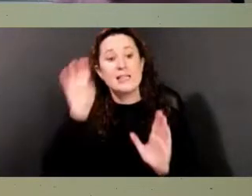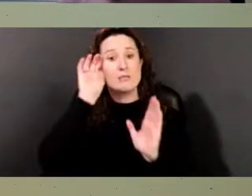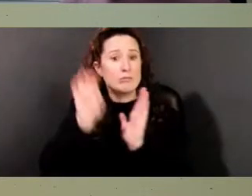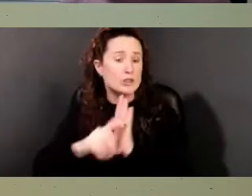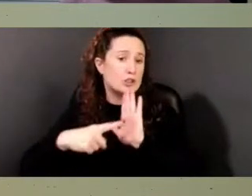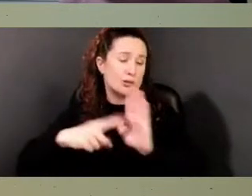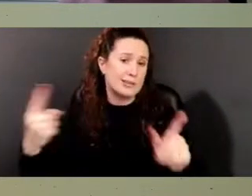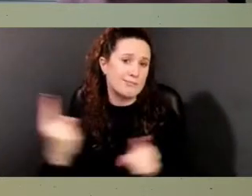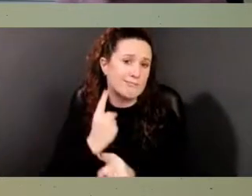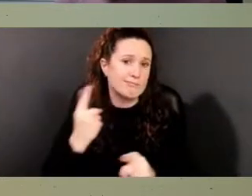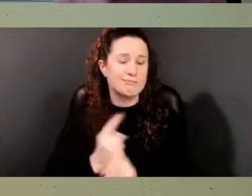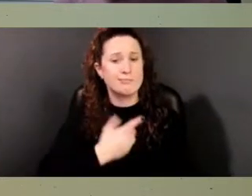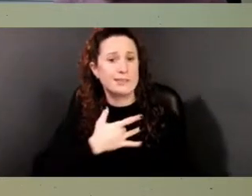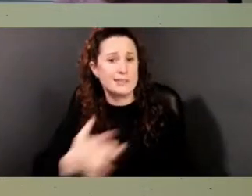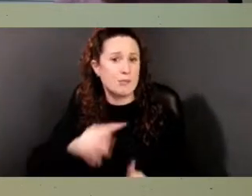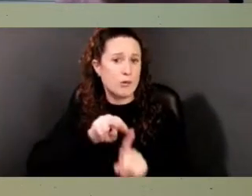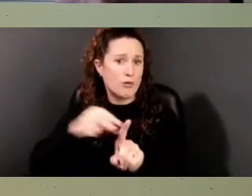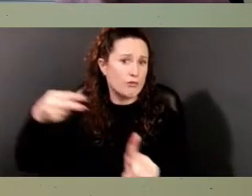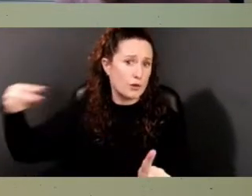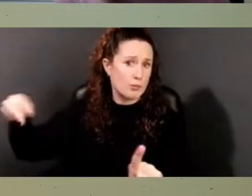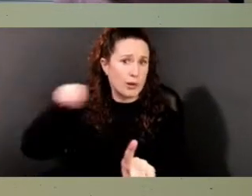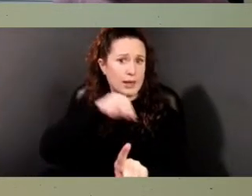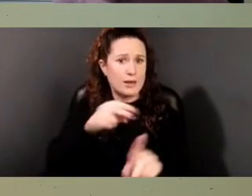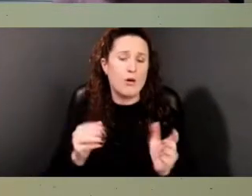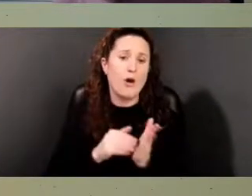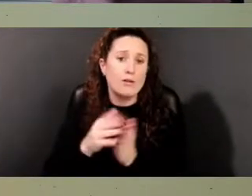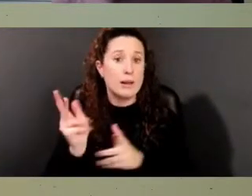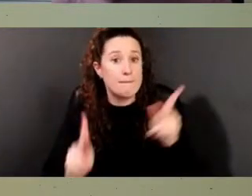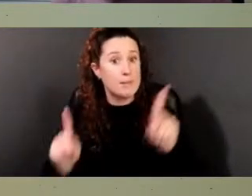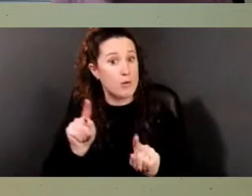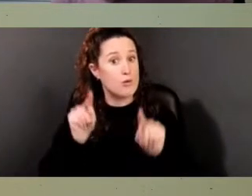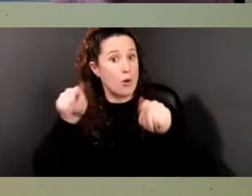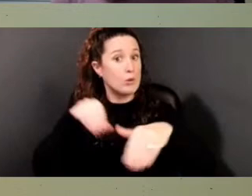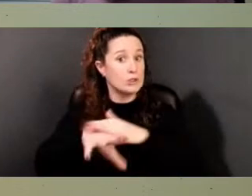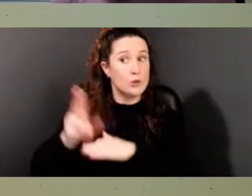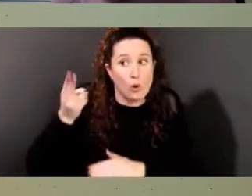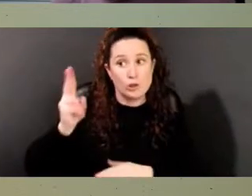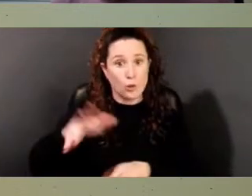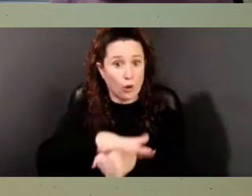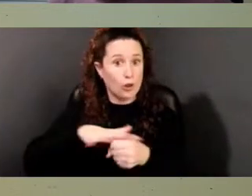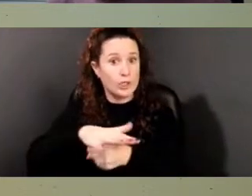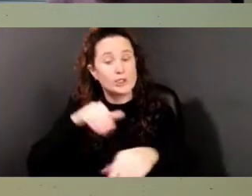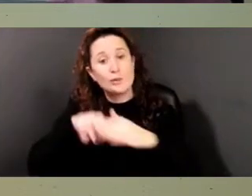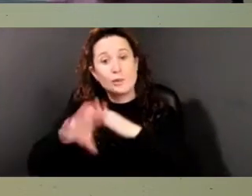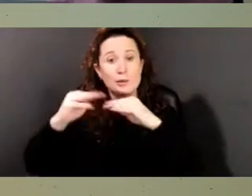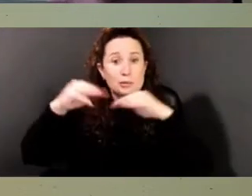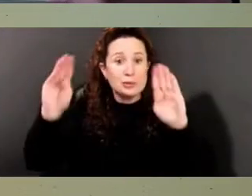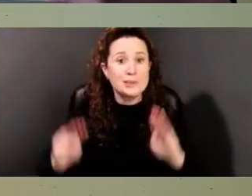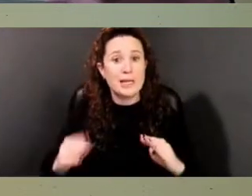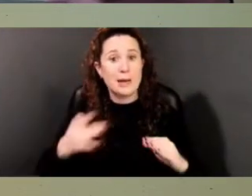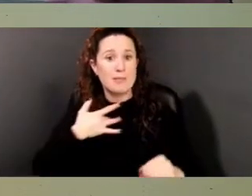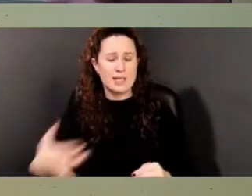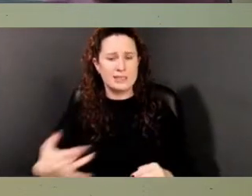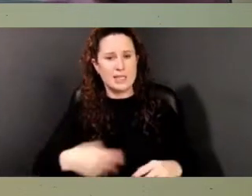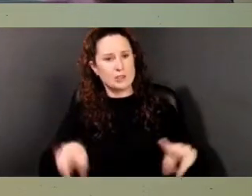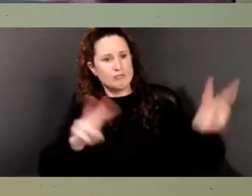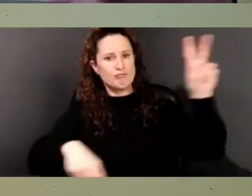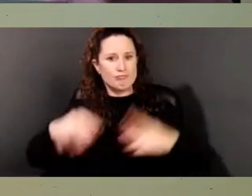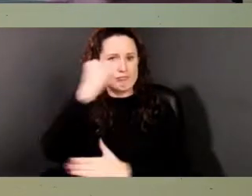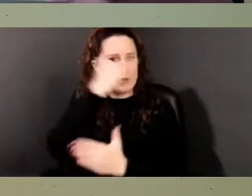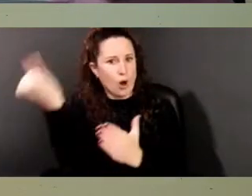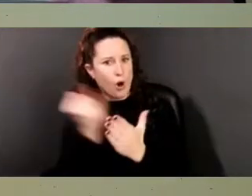Often when people go to a historic site or museum, they look at the beautiful decorative arts, the expensive